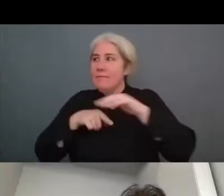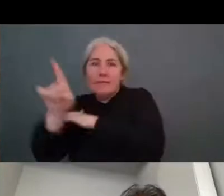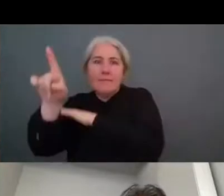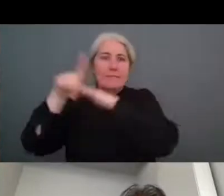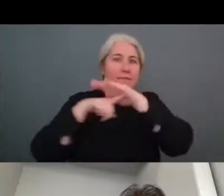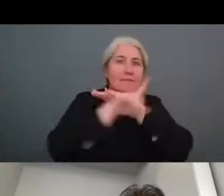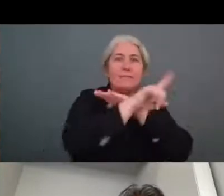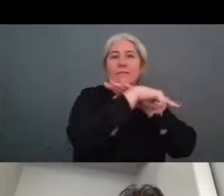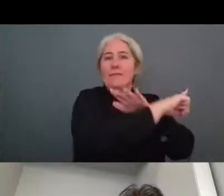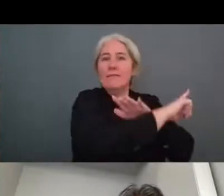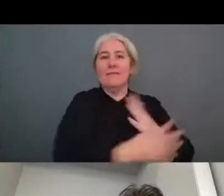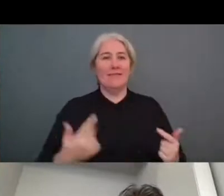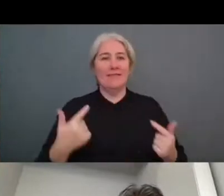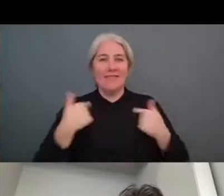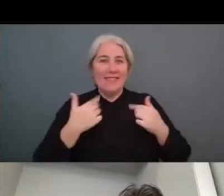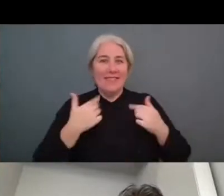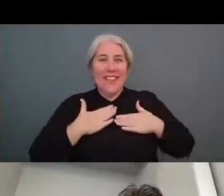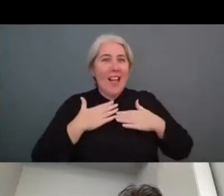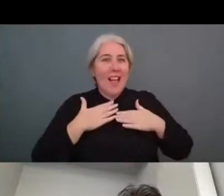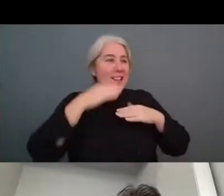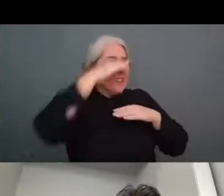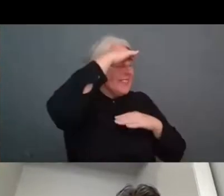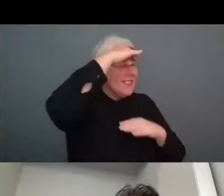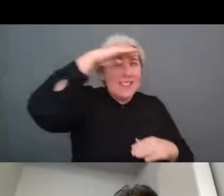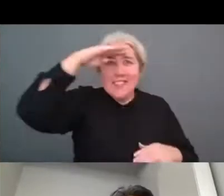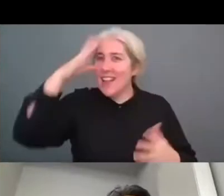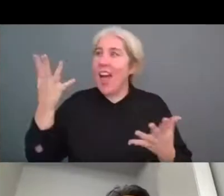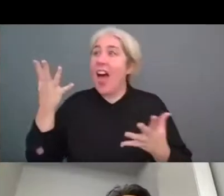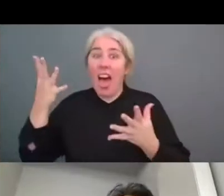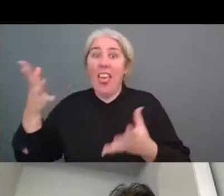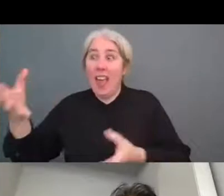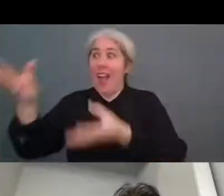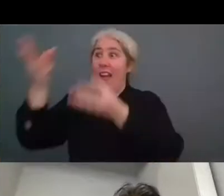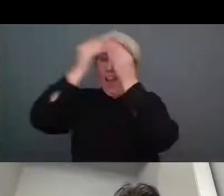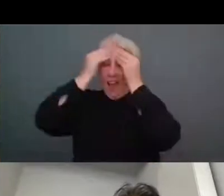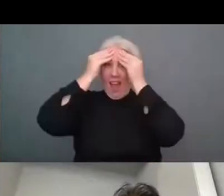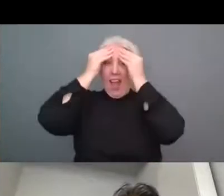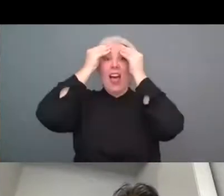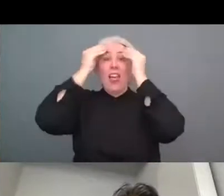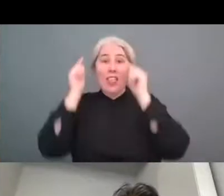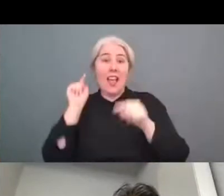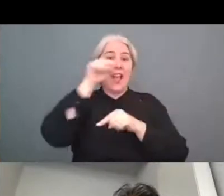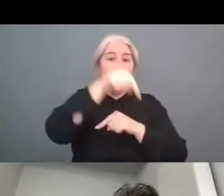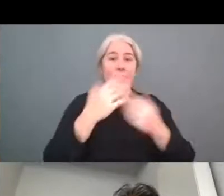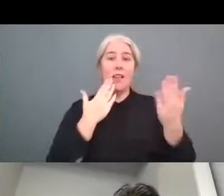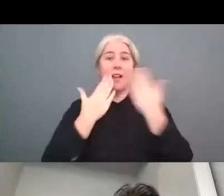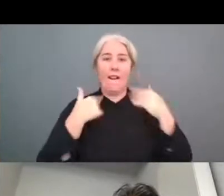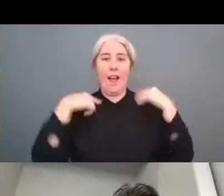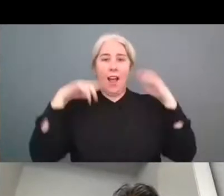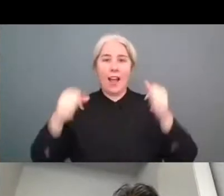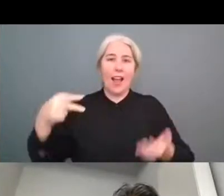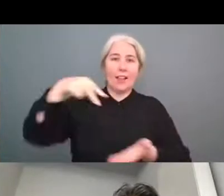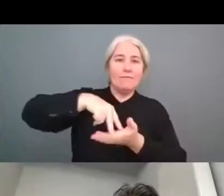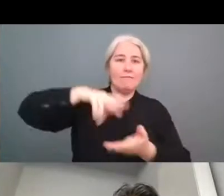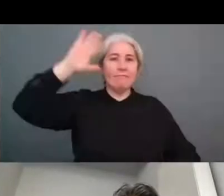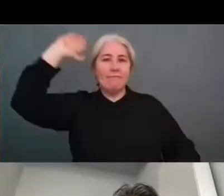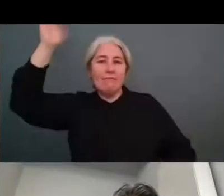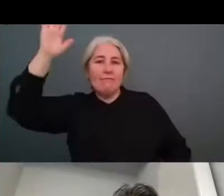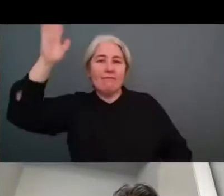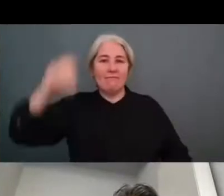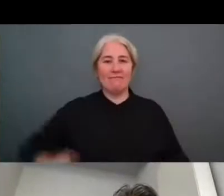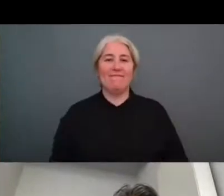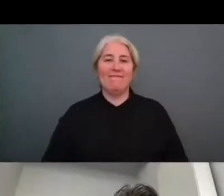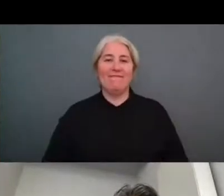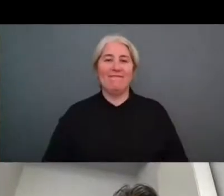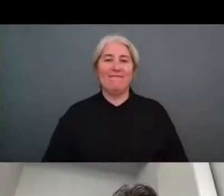my passion for adventures to tell stories um and to talk about the green evolution and how i do that i started with a dream